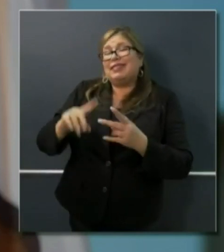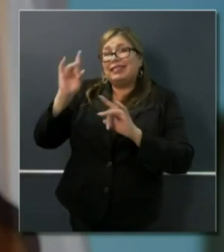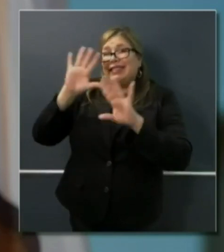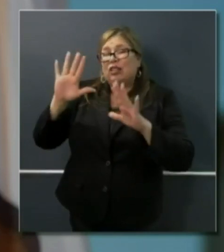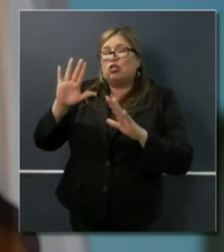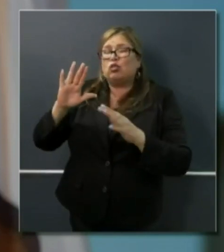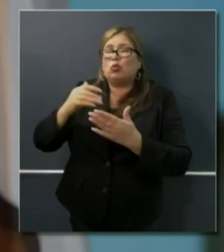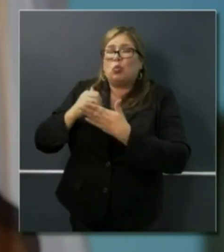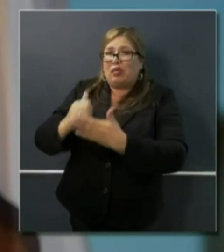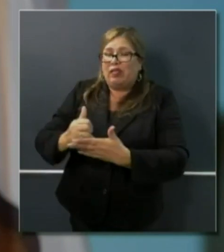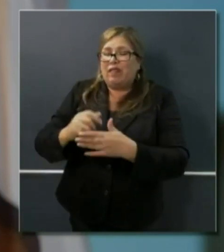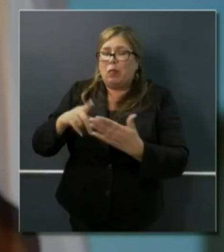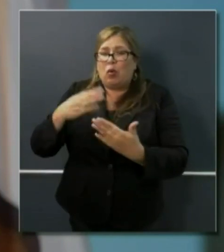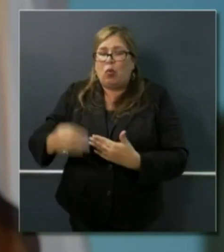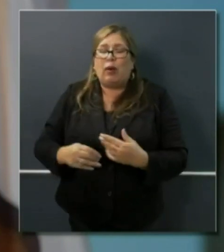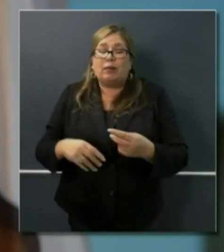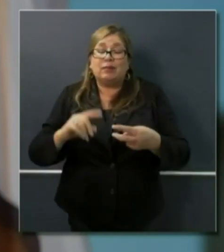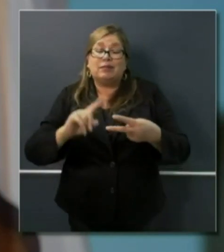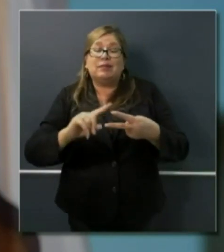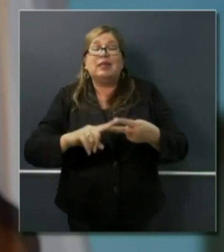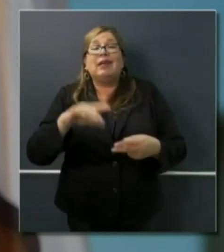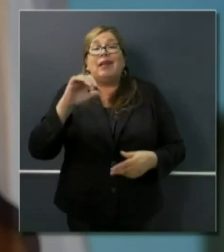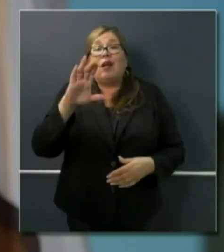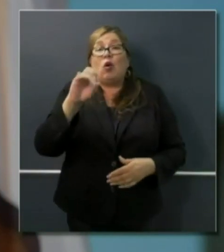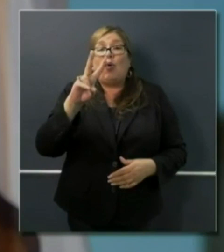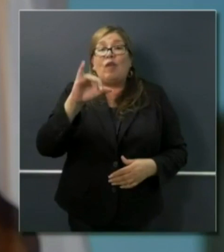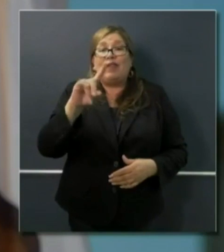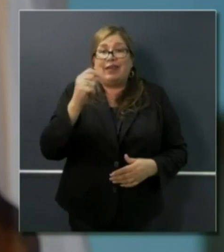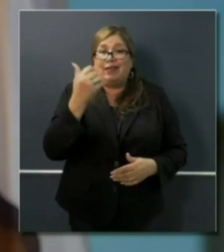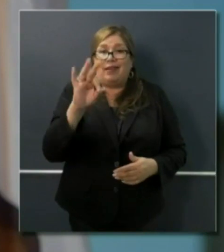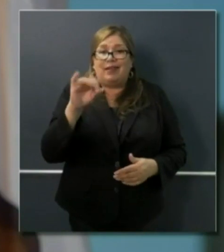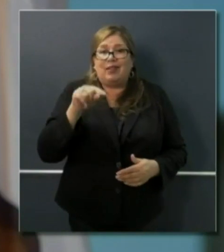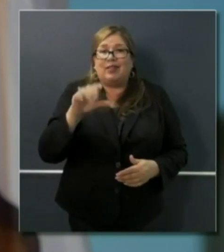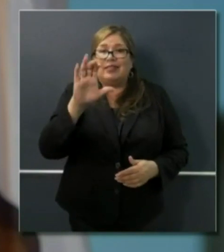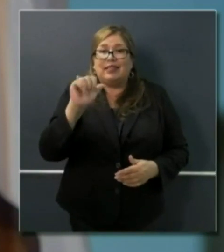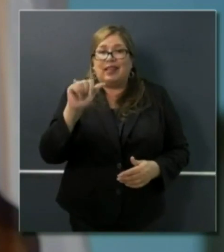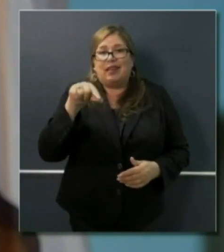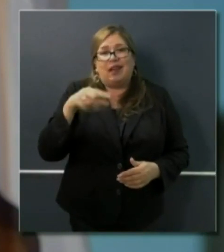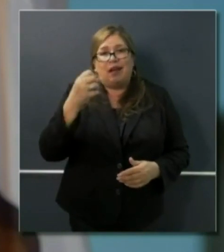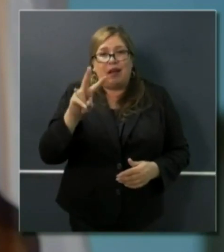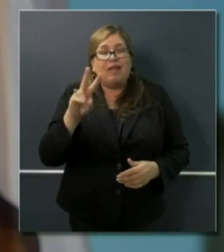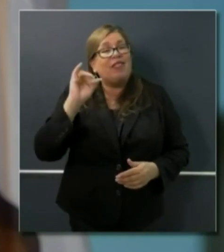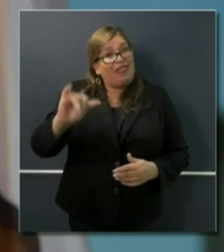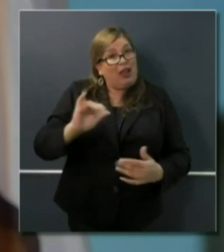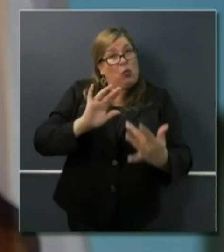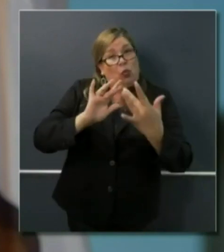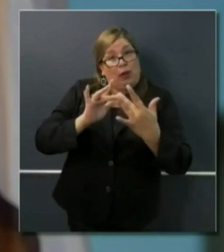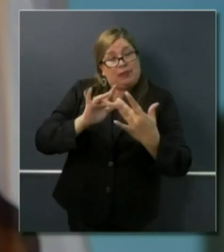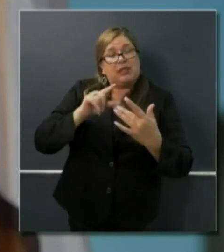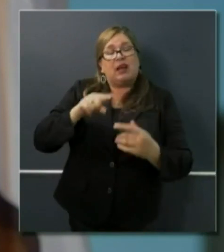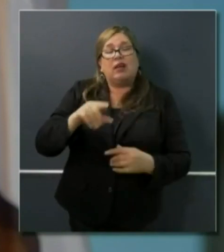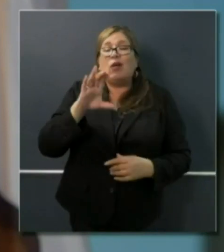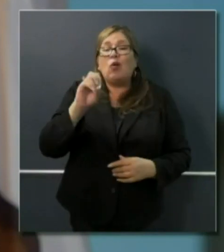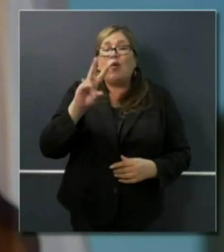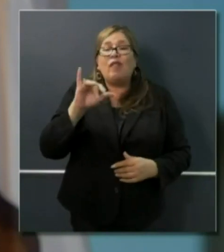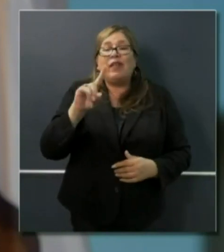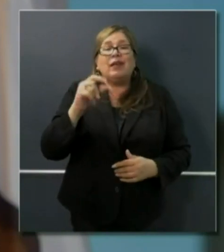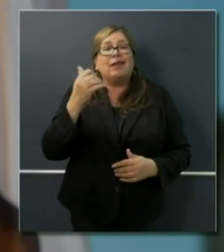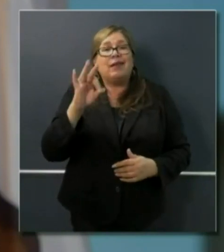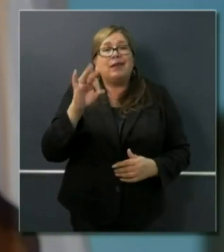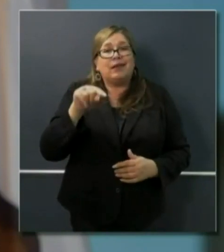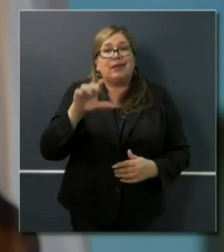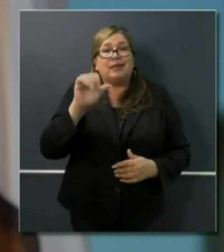COVID19.ca.gov website, COVID19.ca.gov website, is now